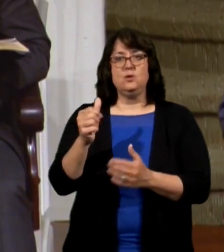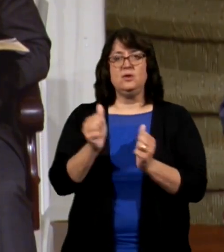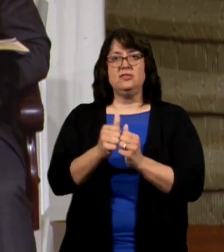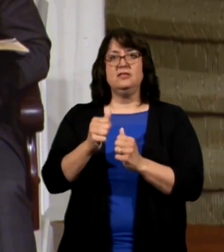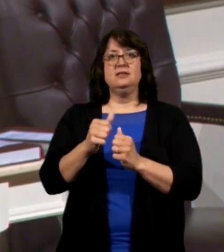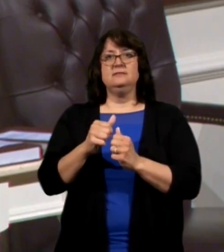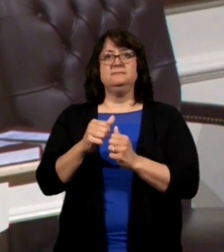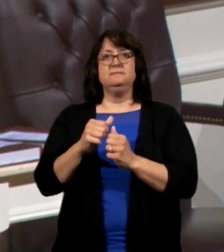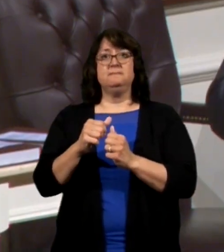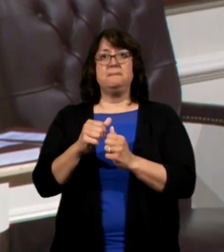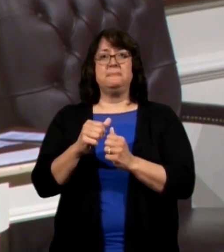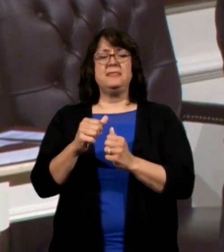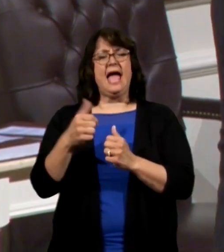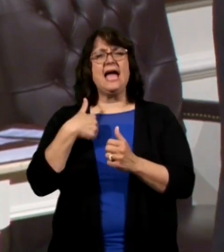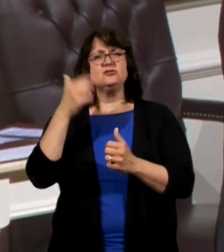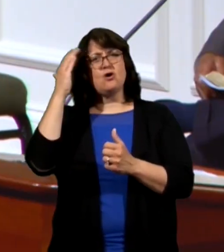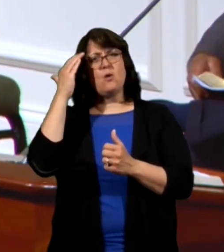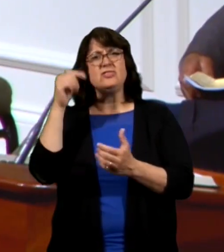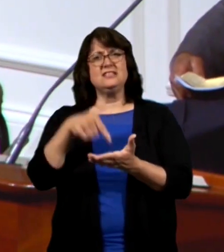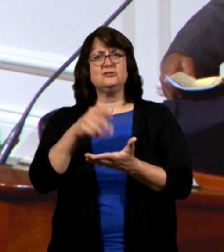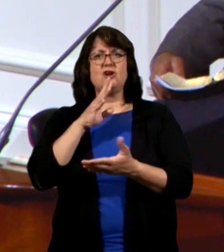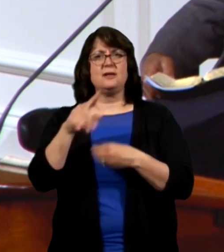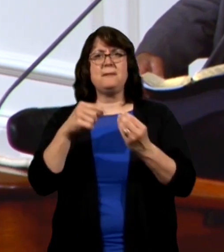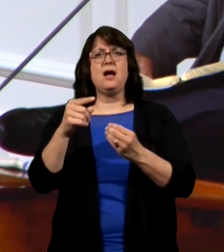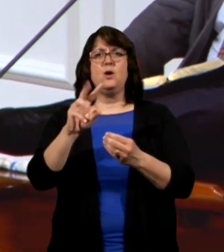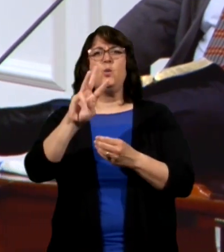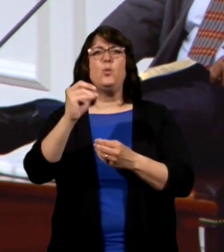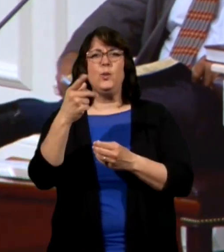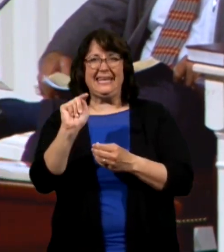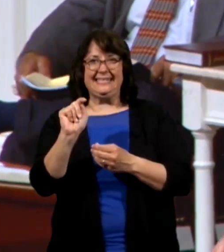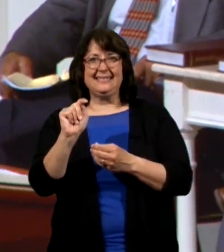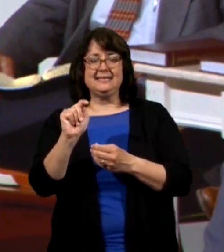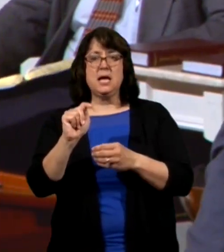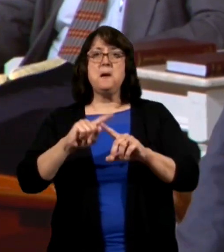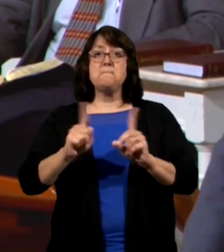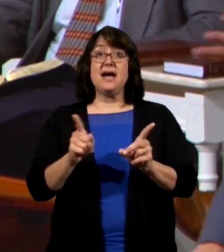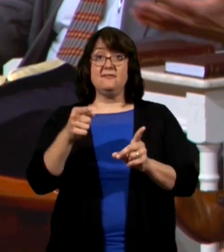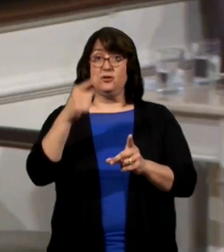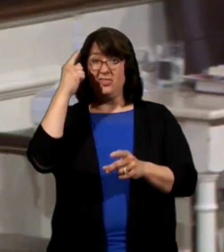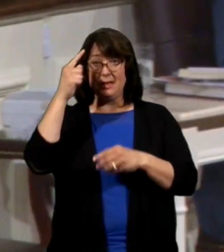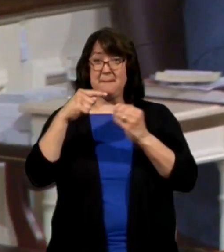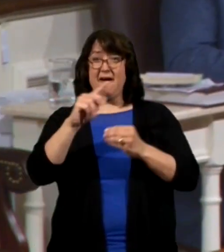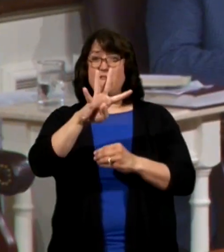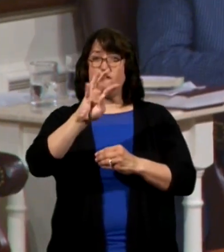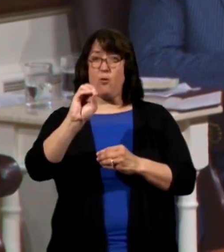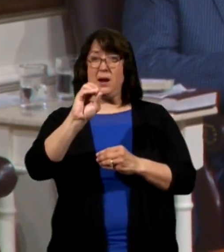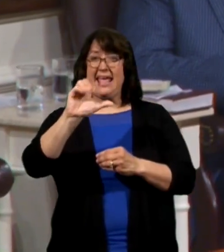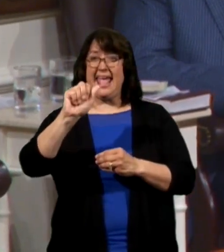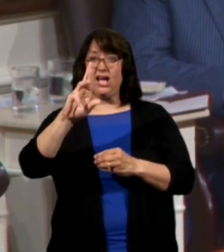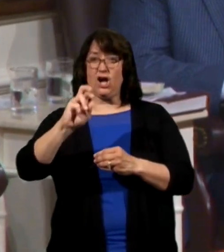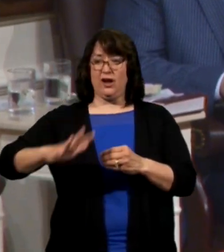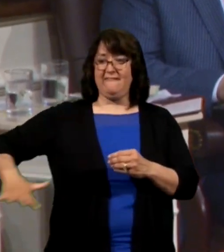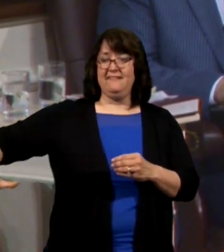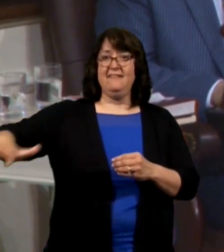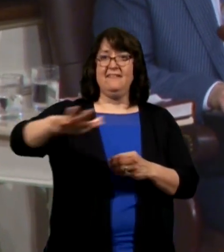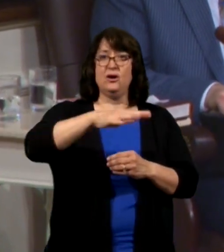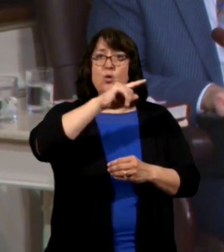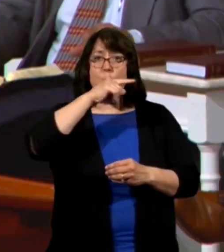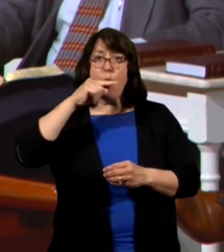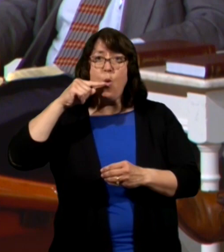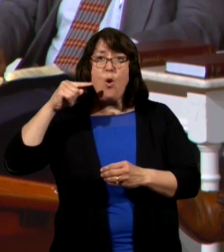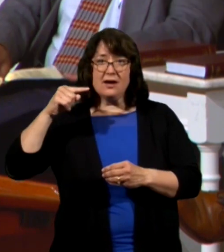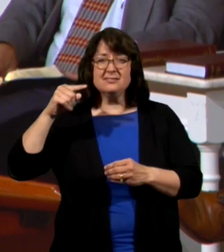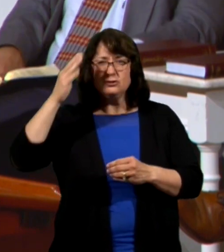cart and bruise it with his and and I know this is talking about wheat but you think of a 40 acre field of ear corn field